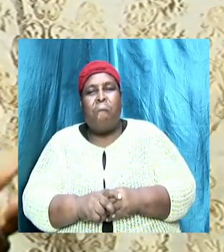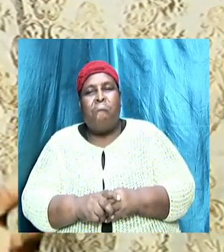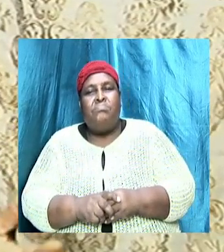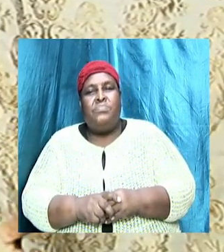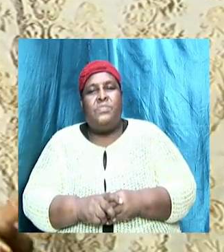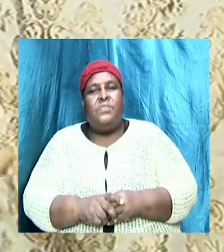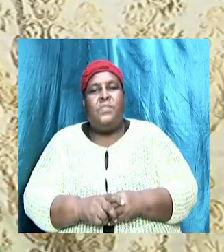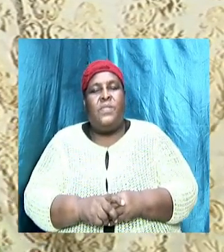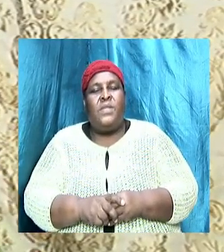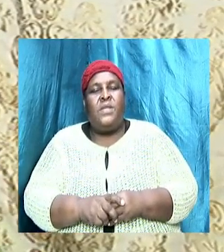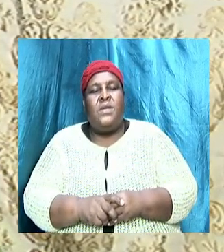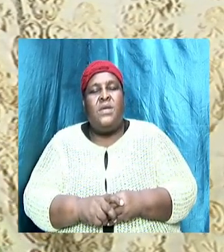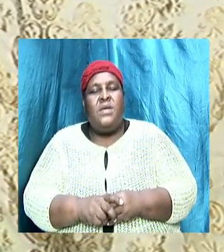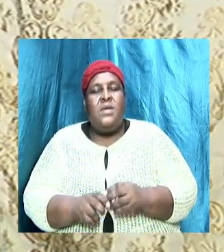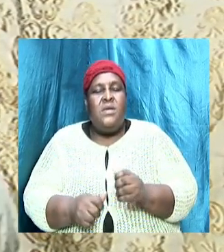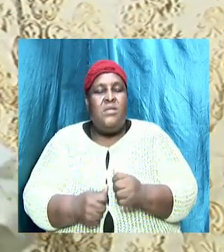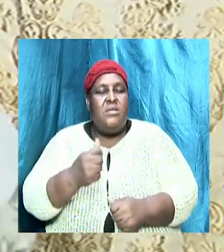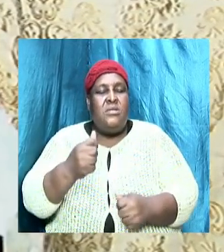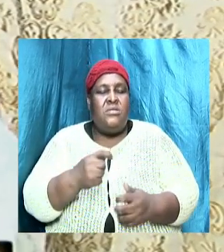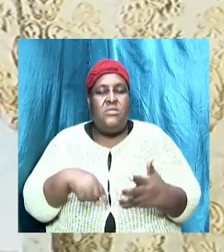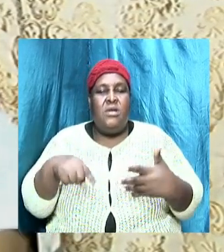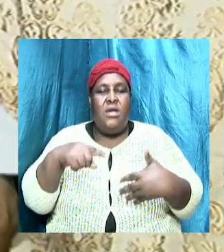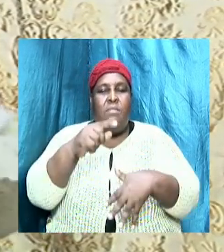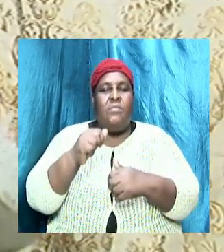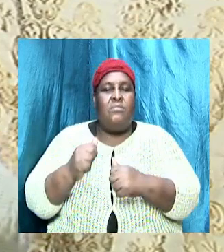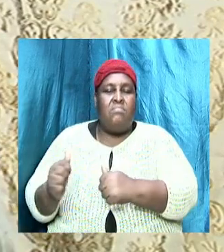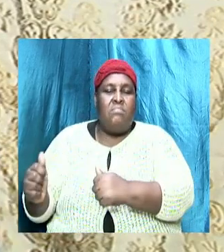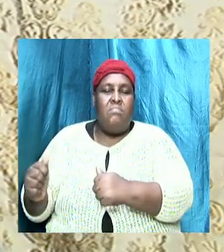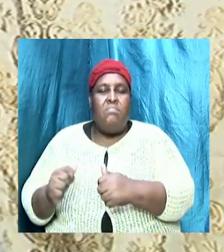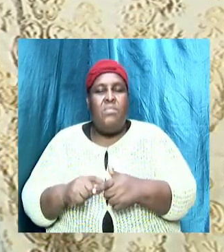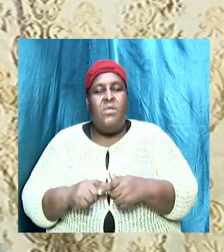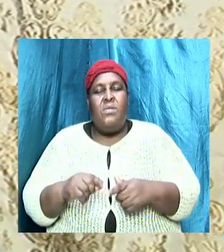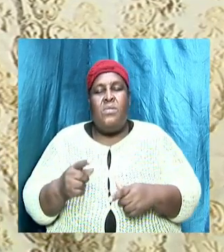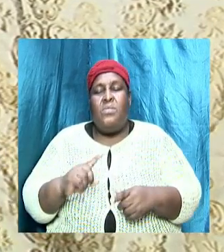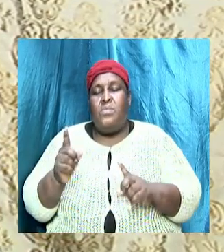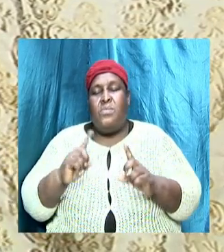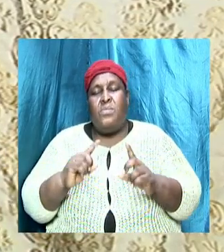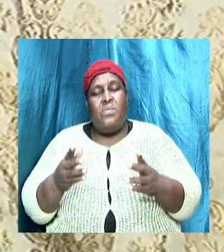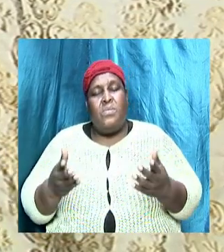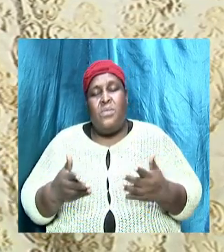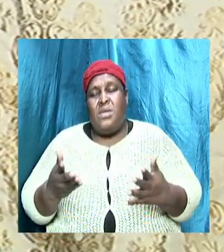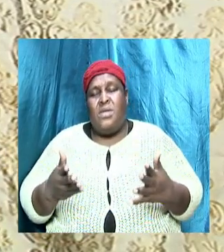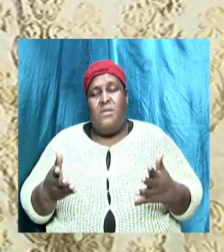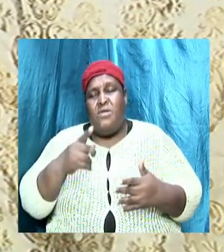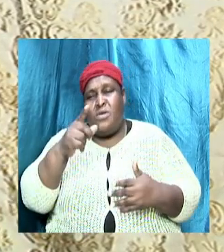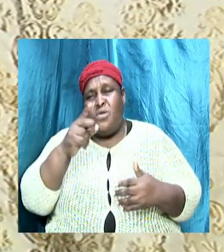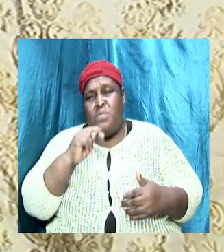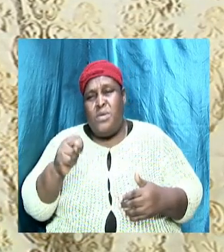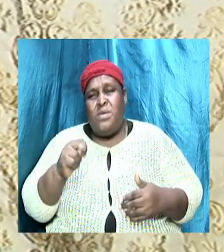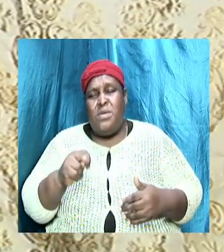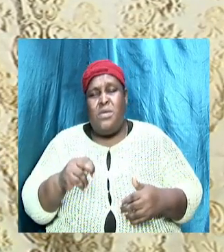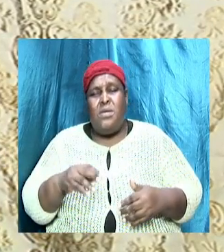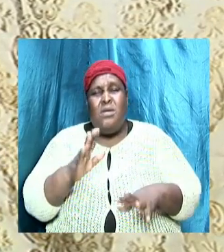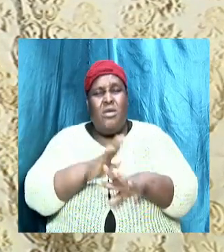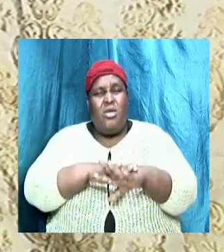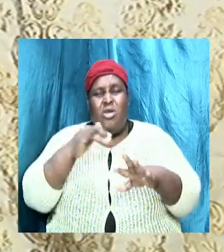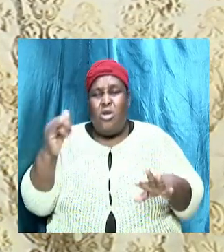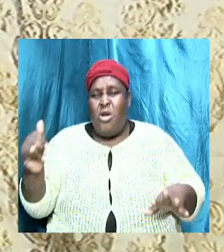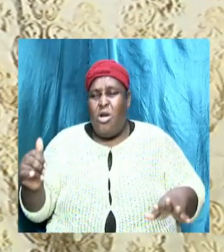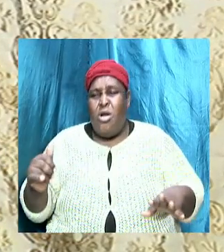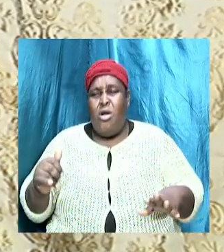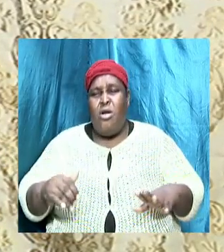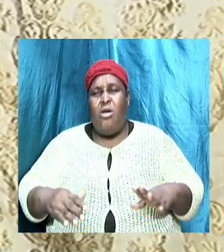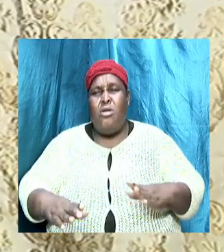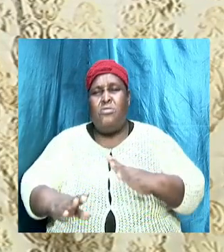the least among the apostles whoever you might be but you are in the church you are called to defend the